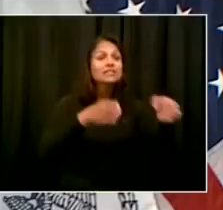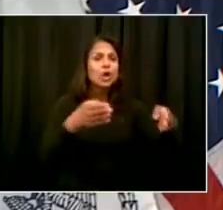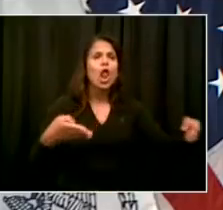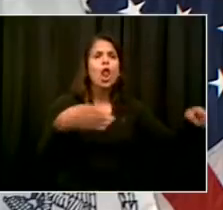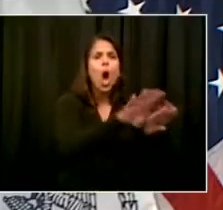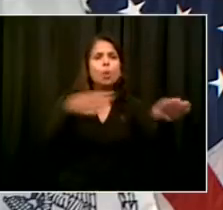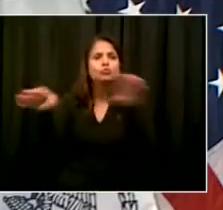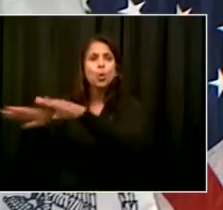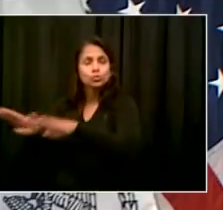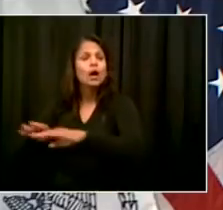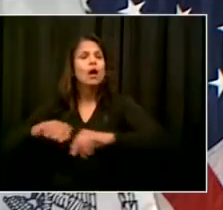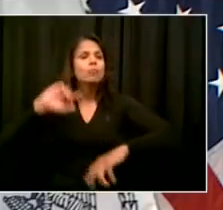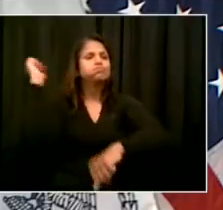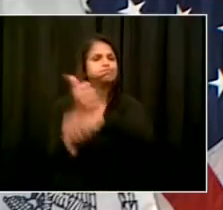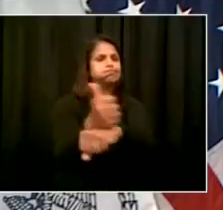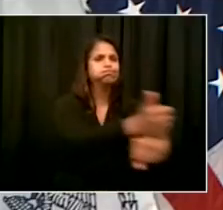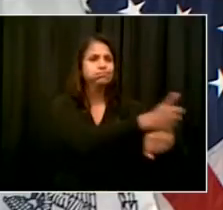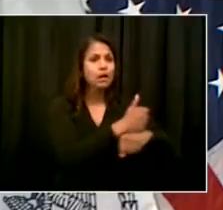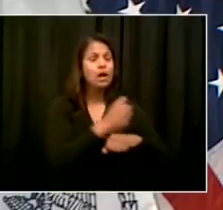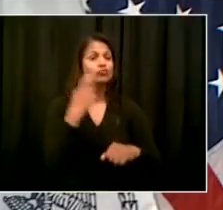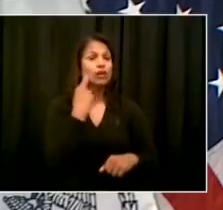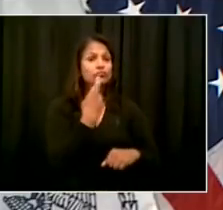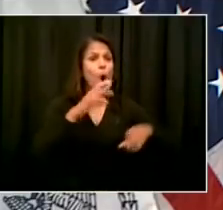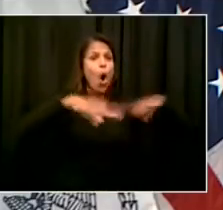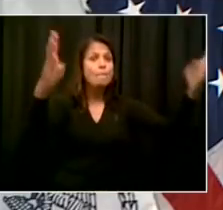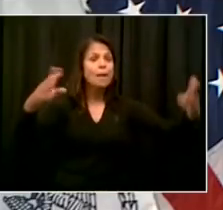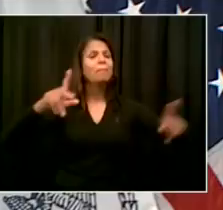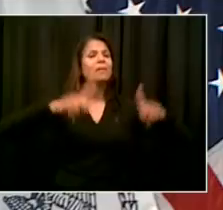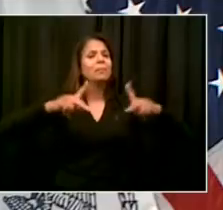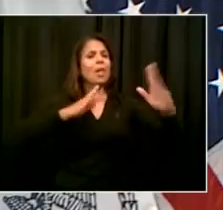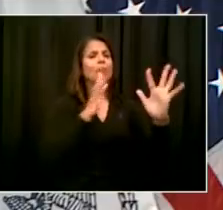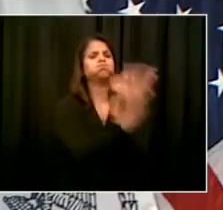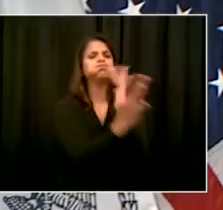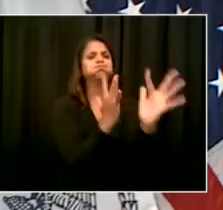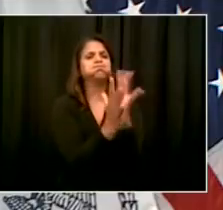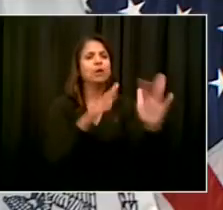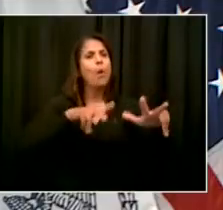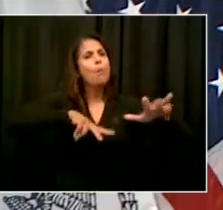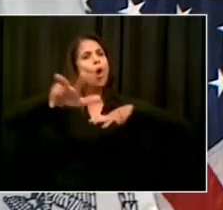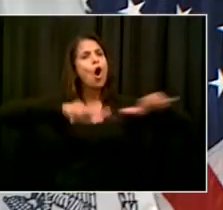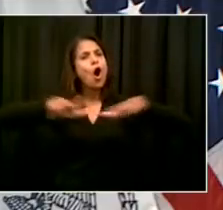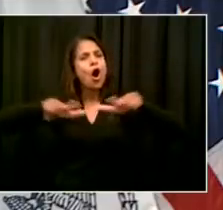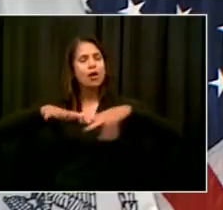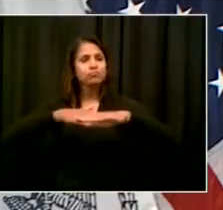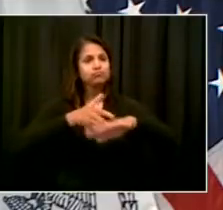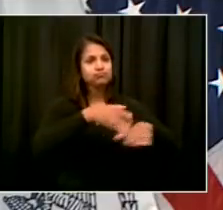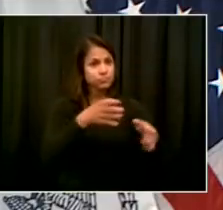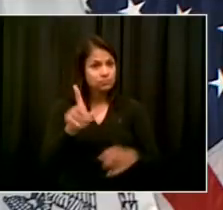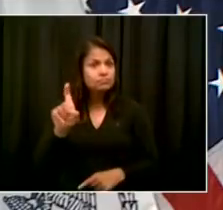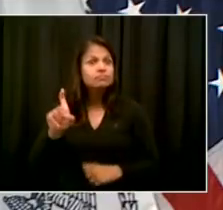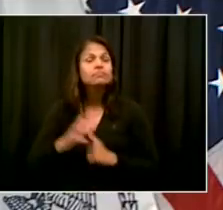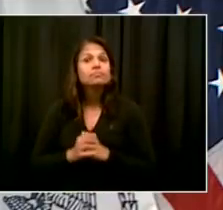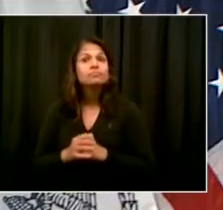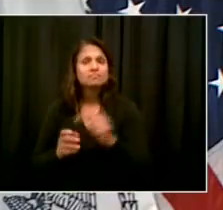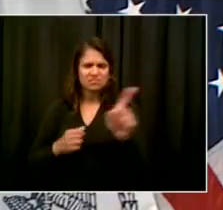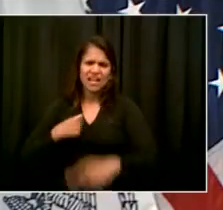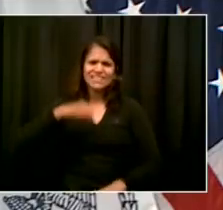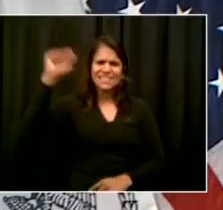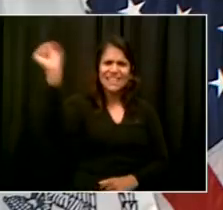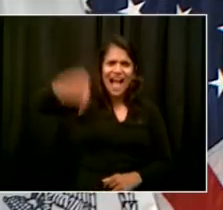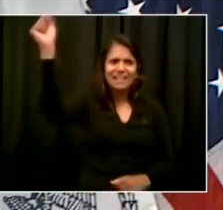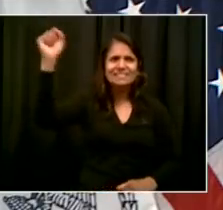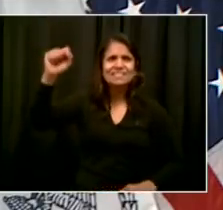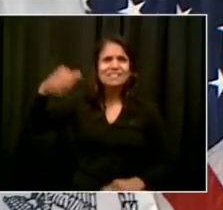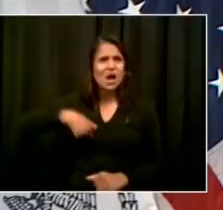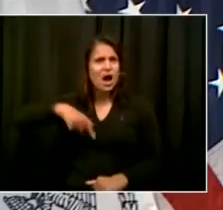stunning success. 10,000 restaurants, know, 90,000 or more people got jobs back. Communities have loved